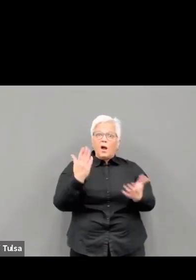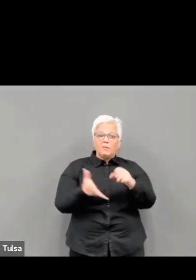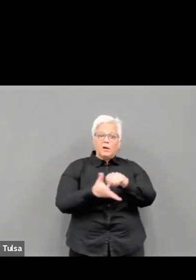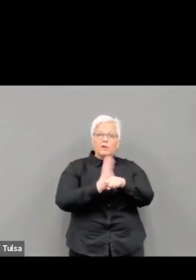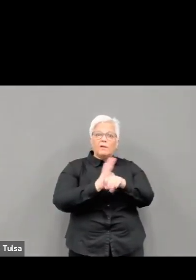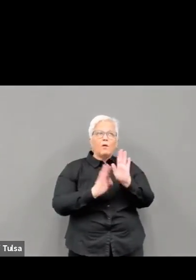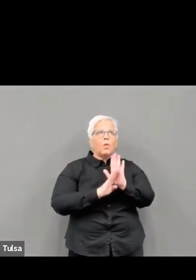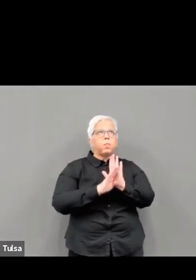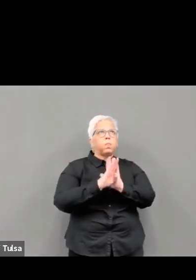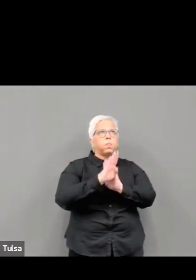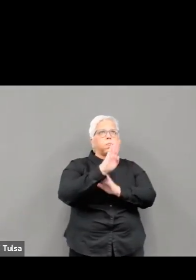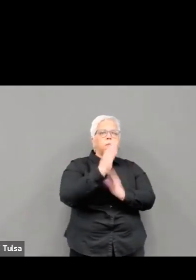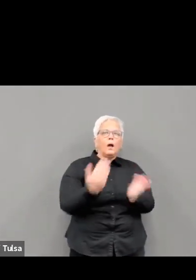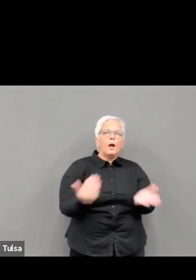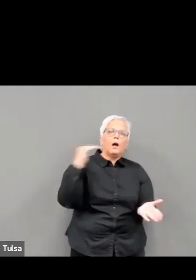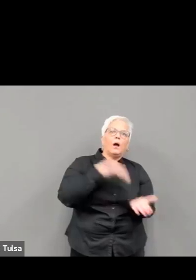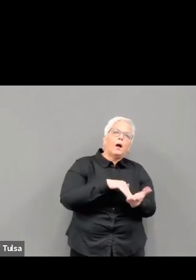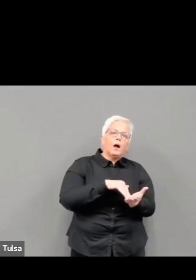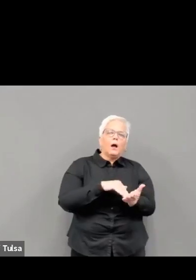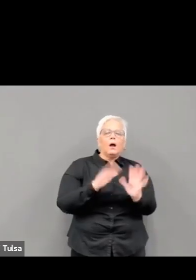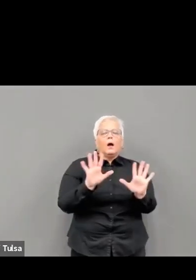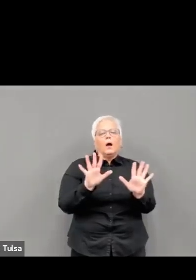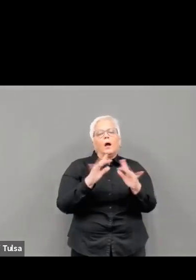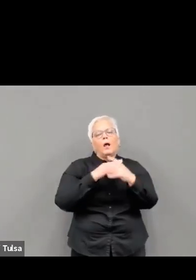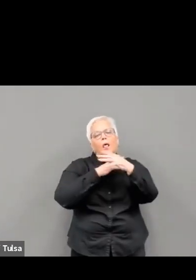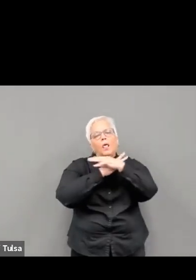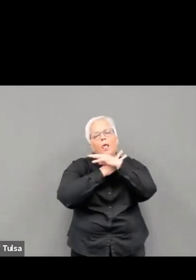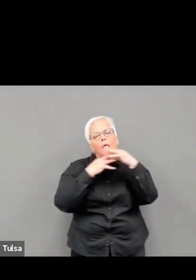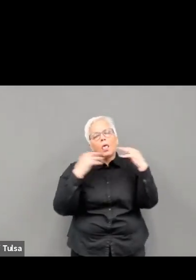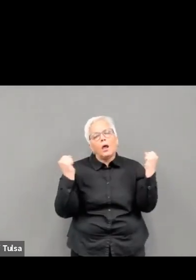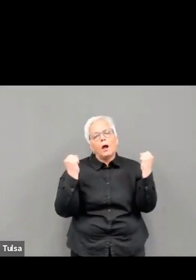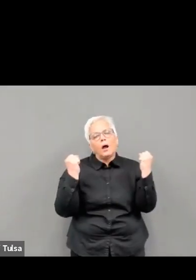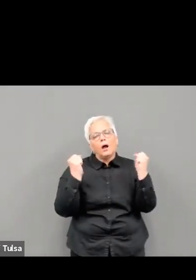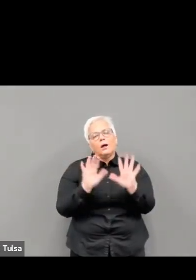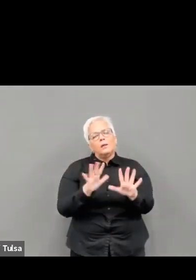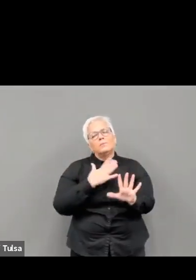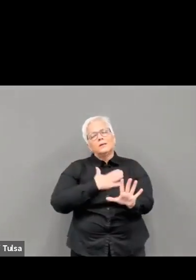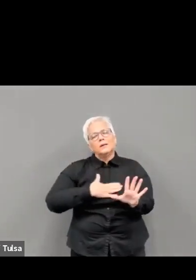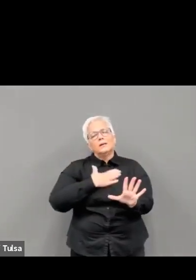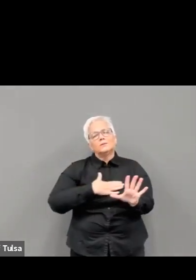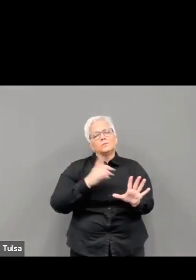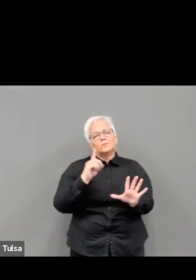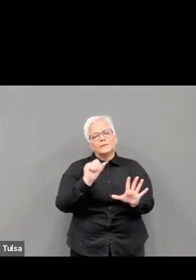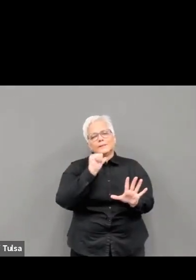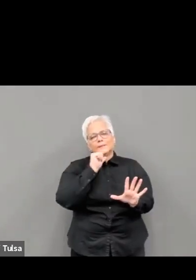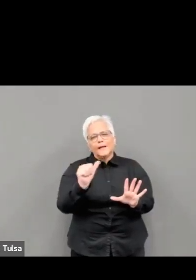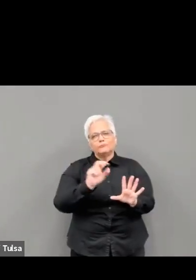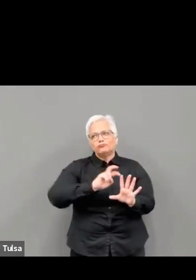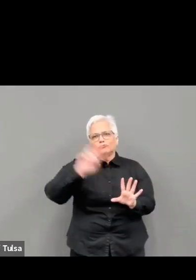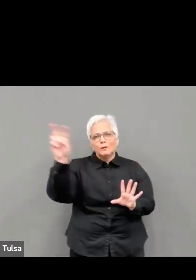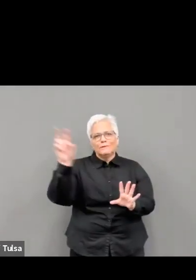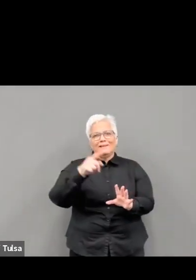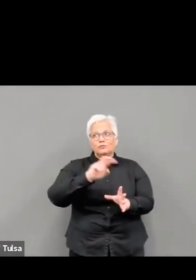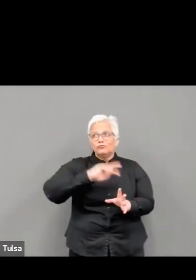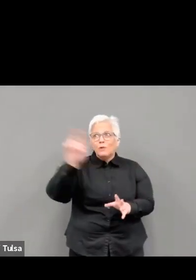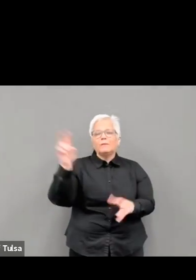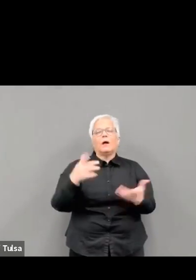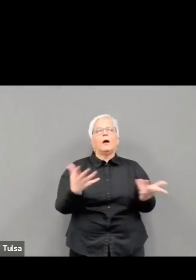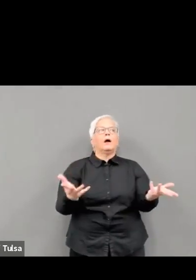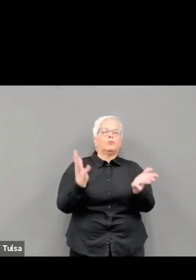and we will get back to life. Thank you all. I'd like to now introduce City of Tulsa Mayor DT Bynum.